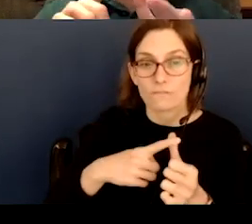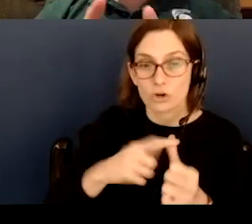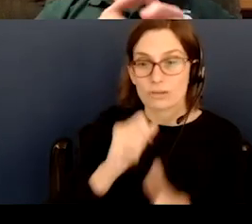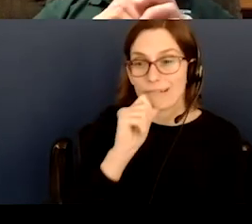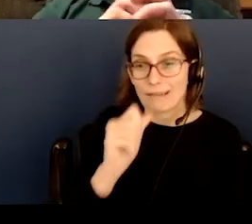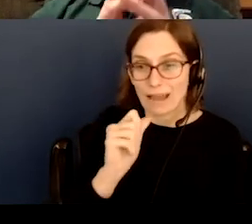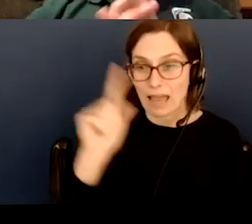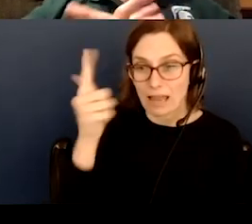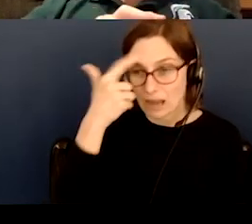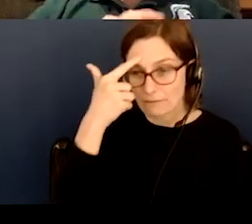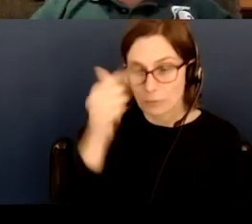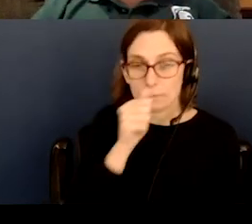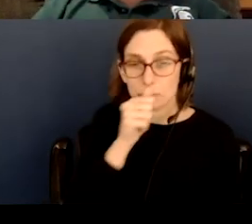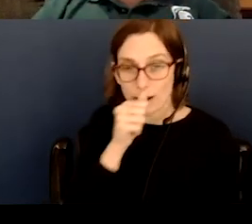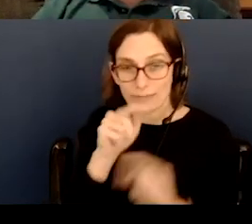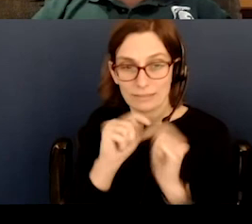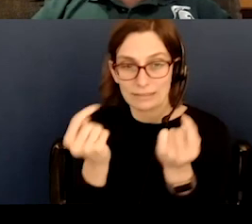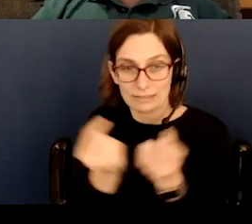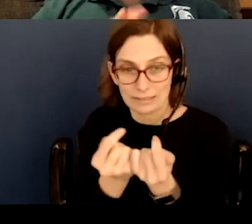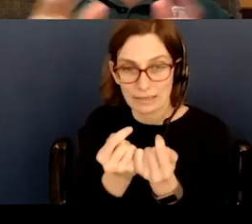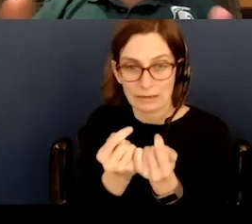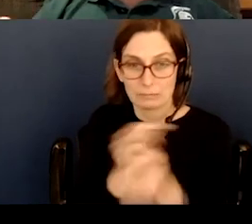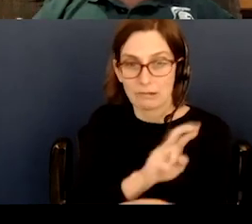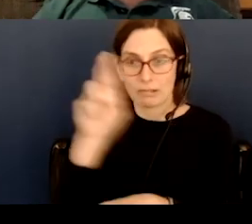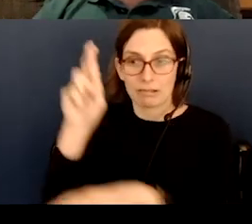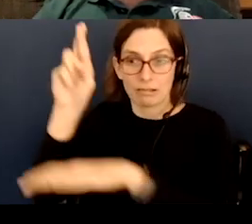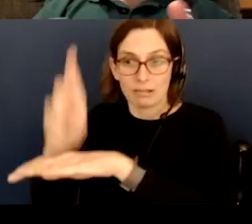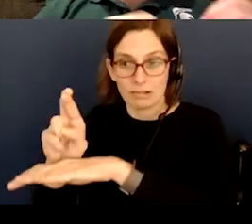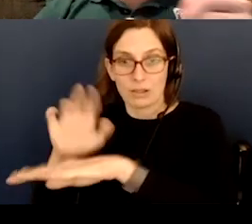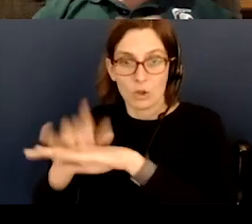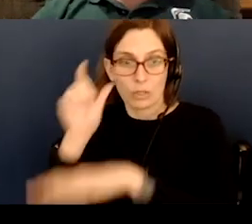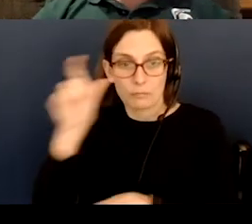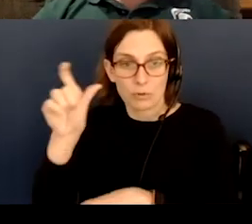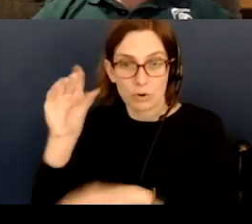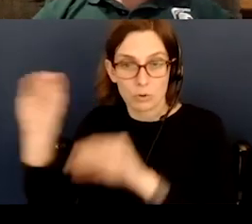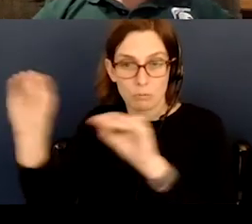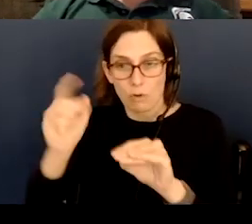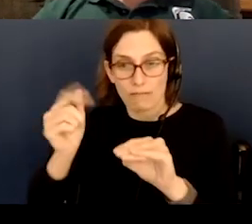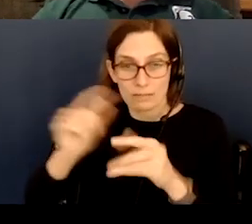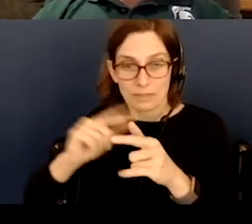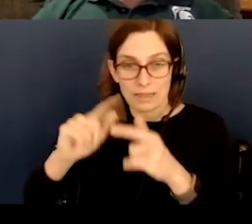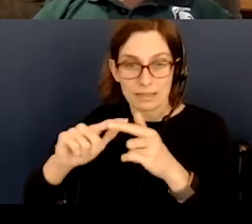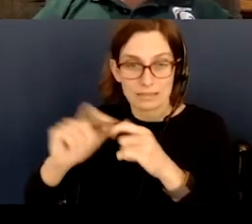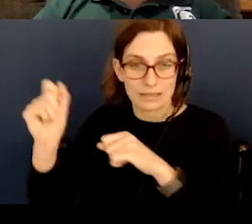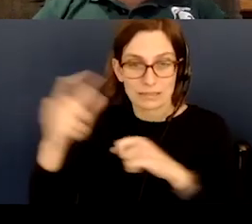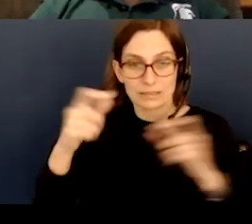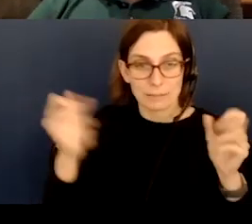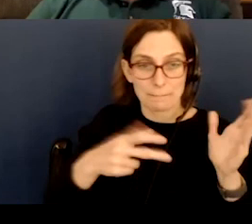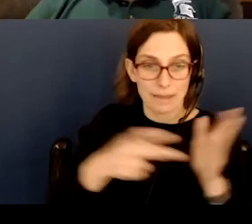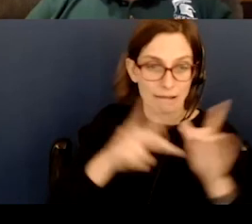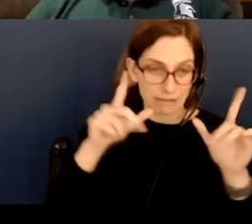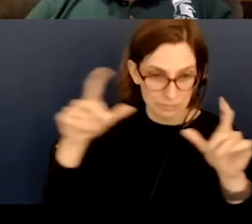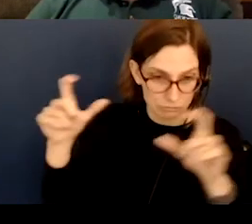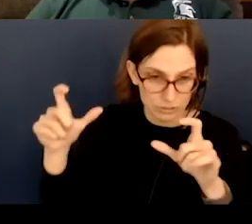team, private team to land on the moon, move a little bit and send back some images. Um, a number